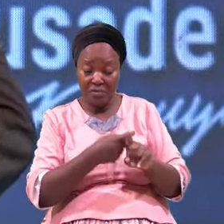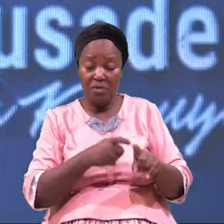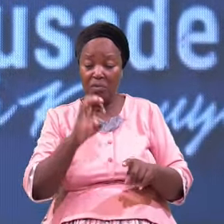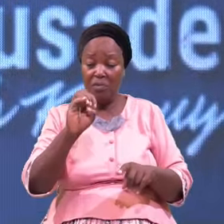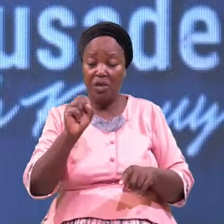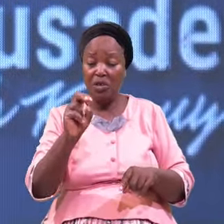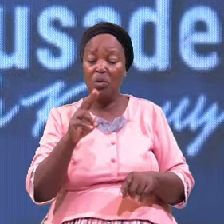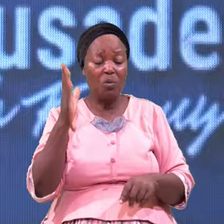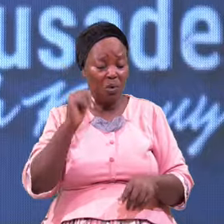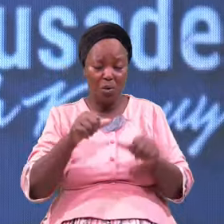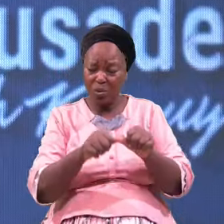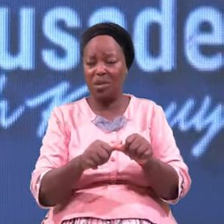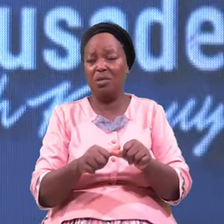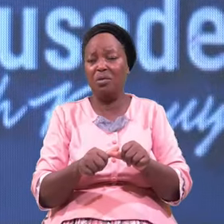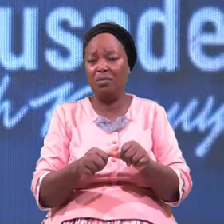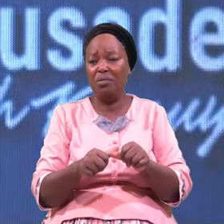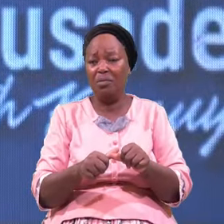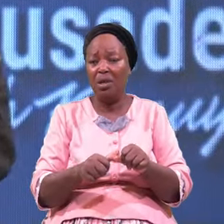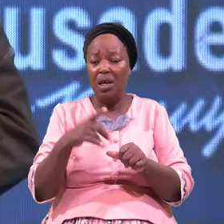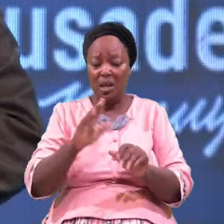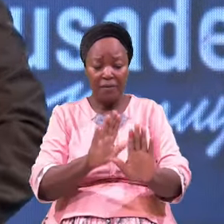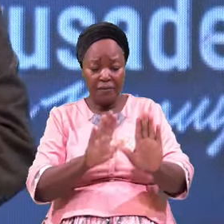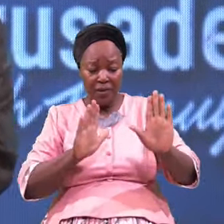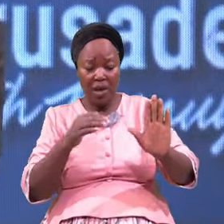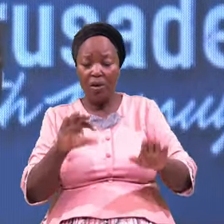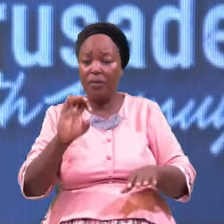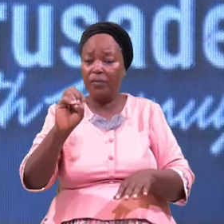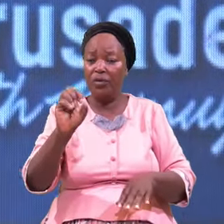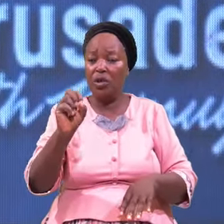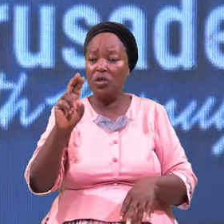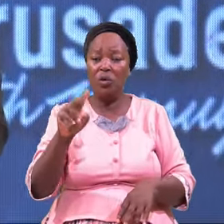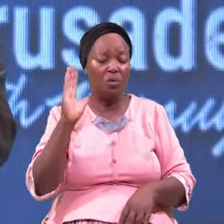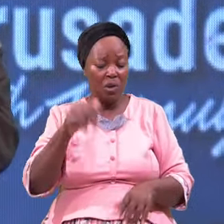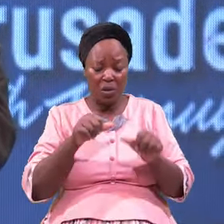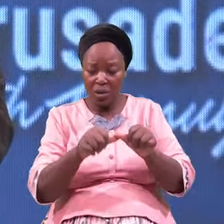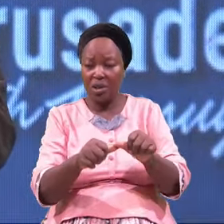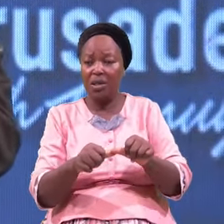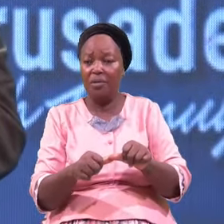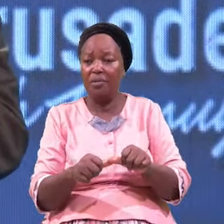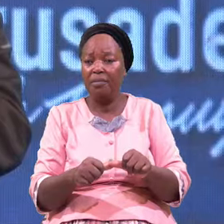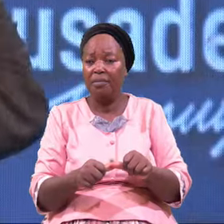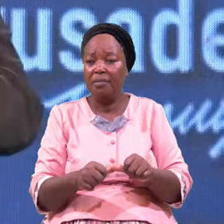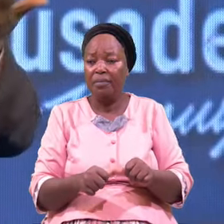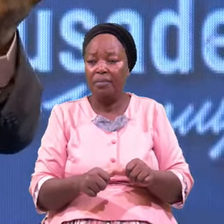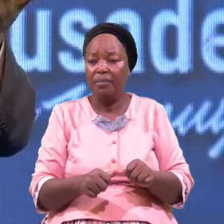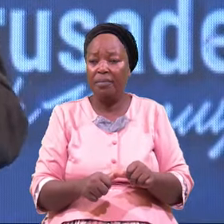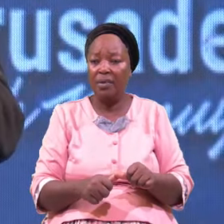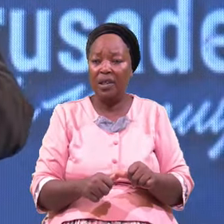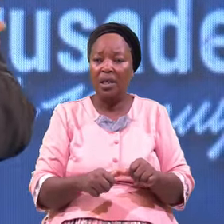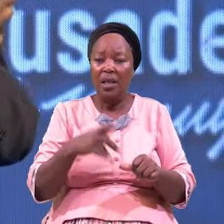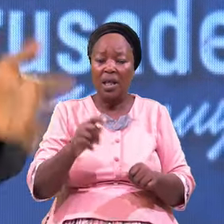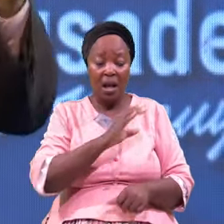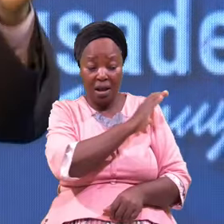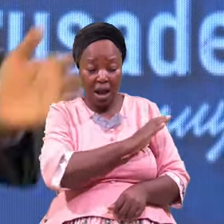The Fear Of Is Will Continue The Character